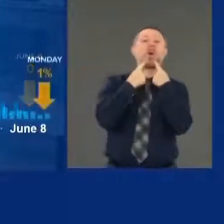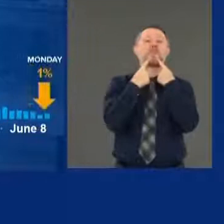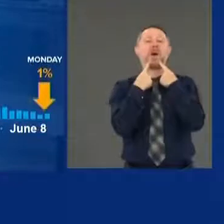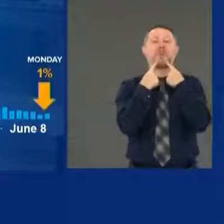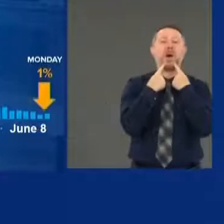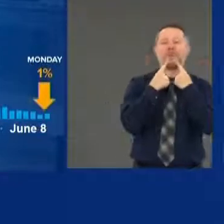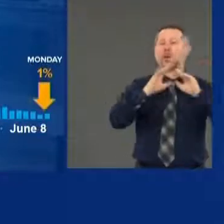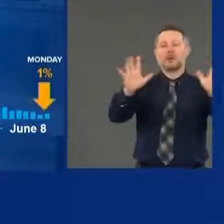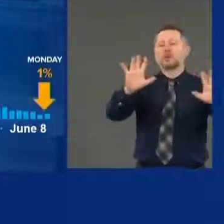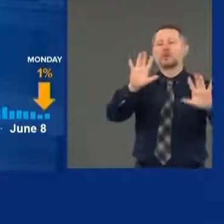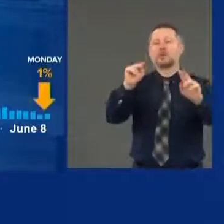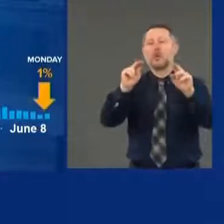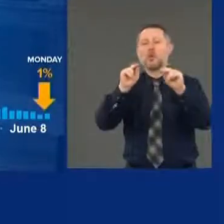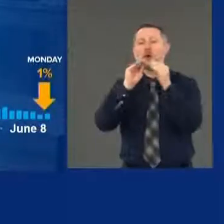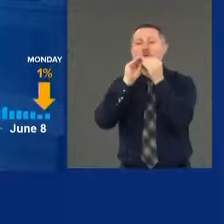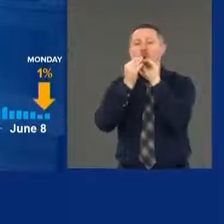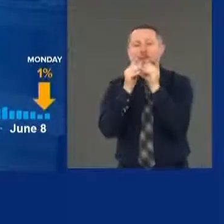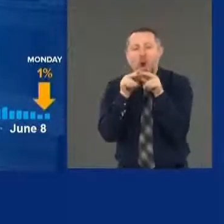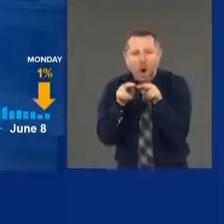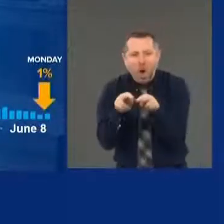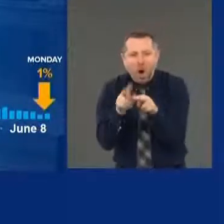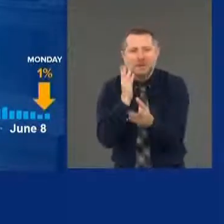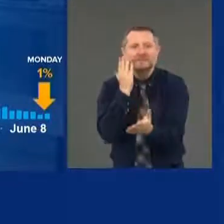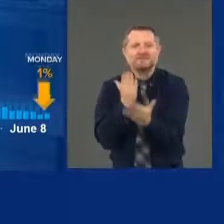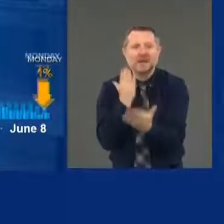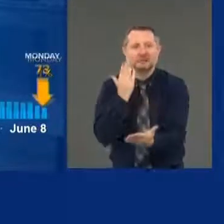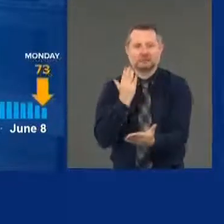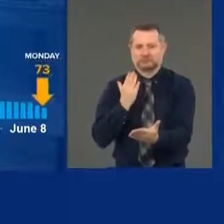that. All across the board.